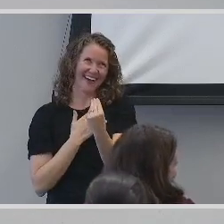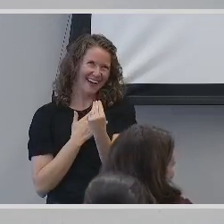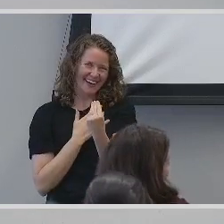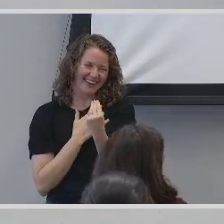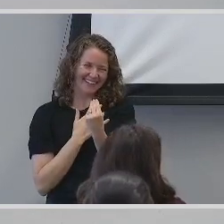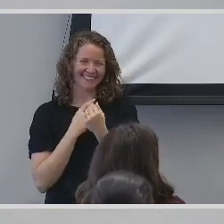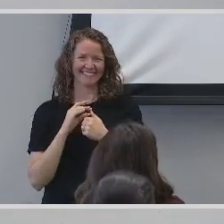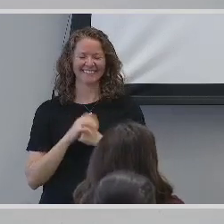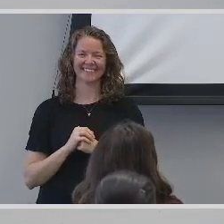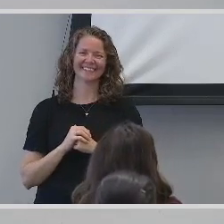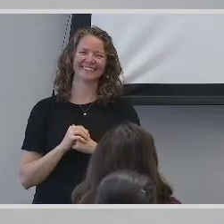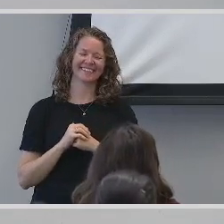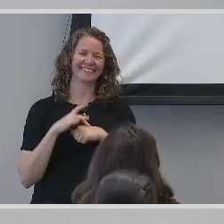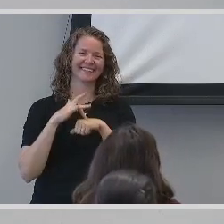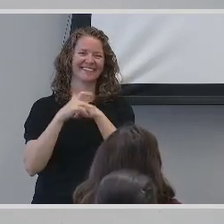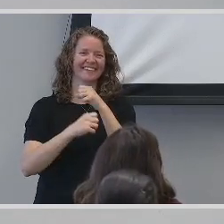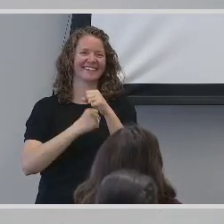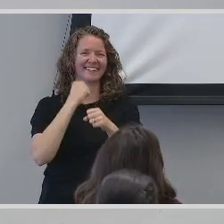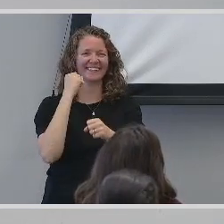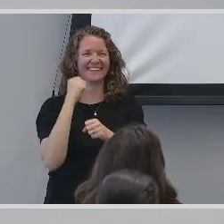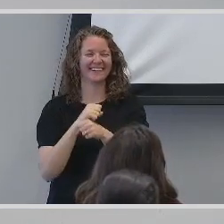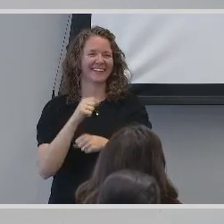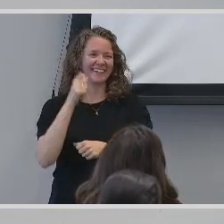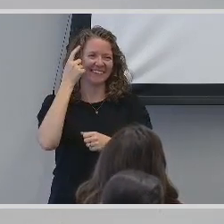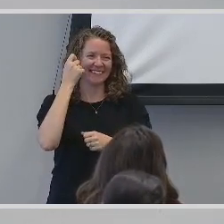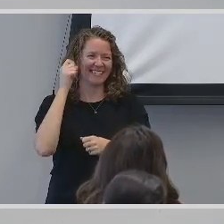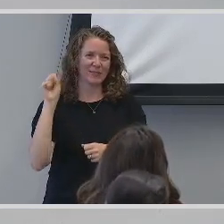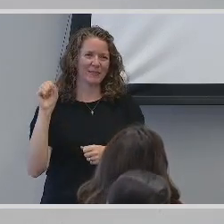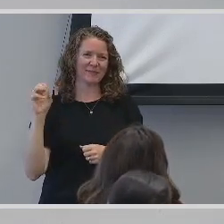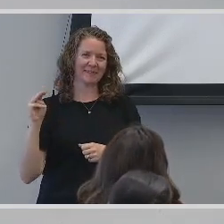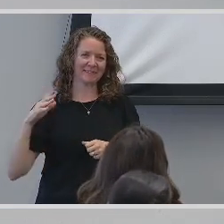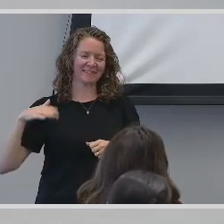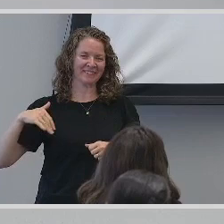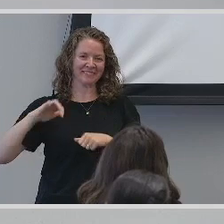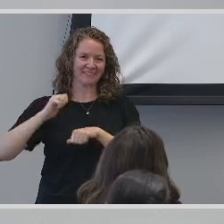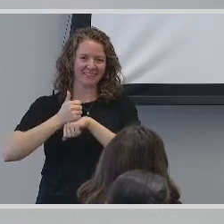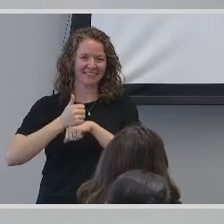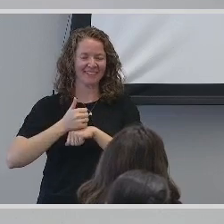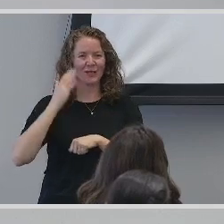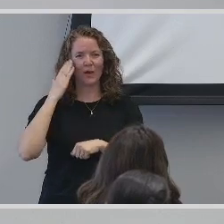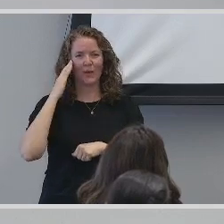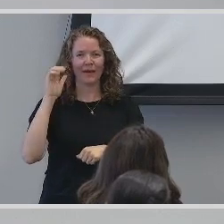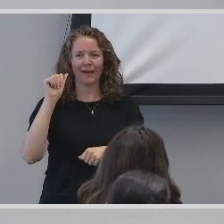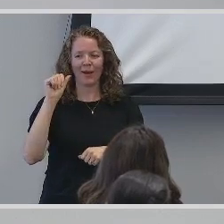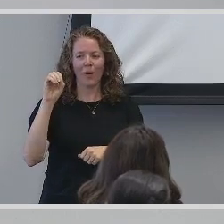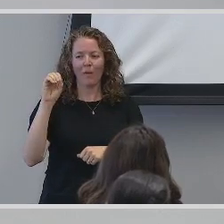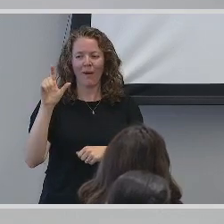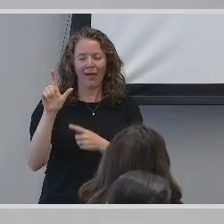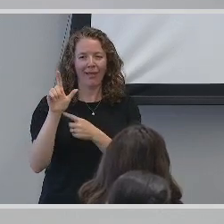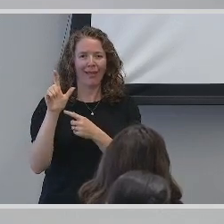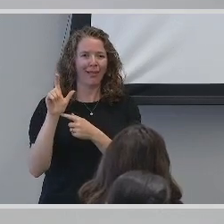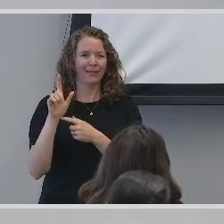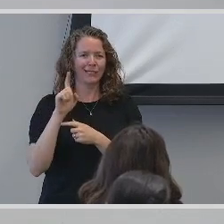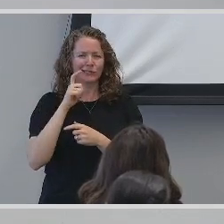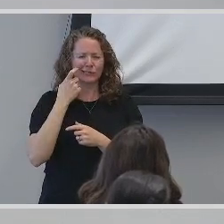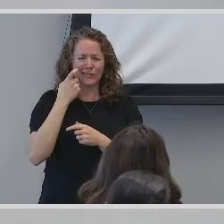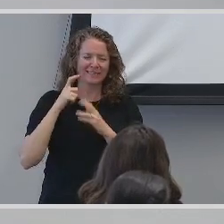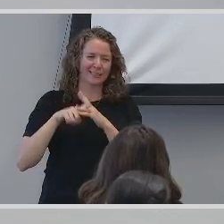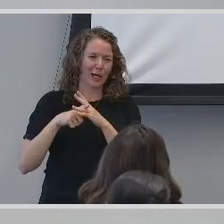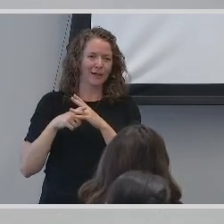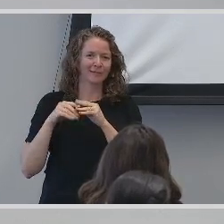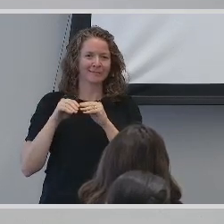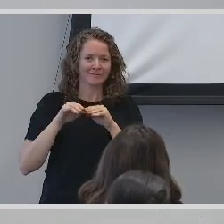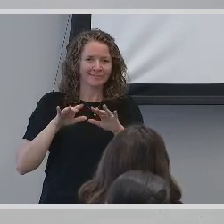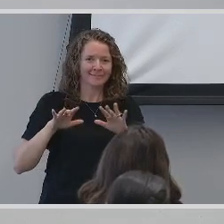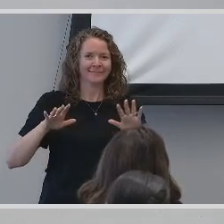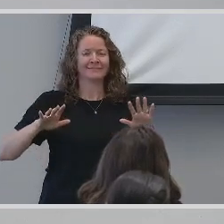During those early years, social media had not yet taken off and platforms like AOL were just emerging. We did not